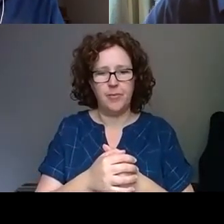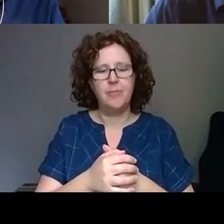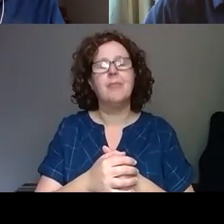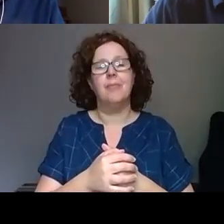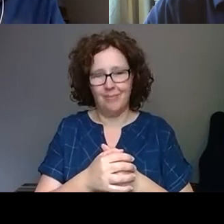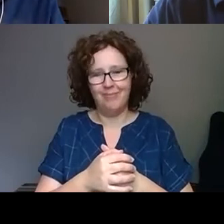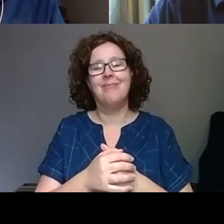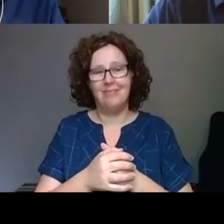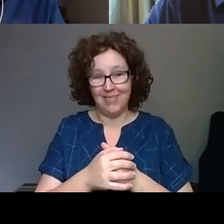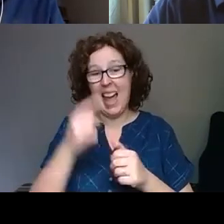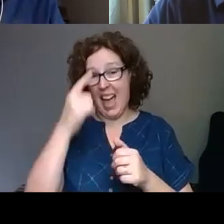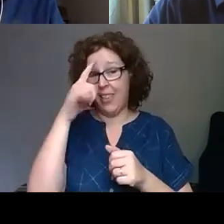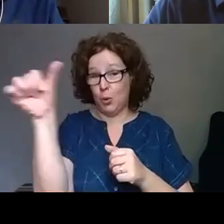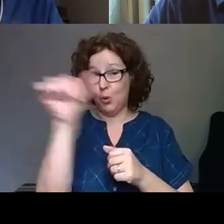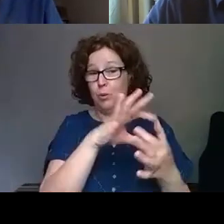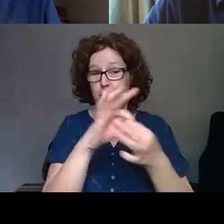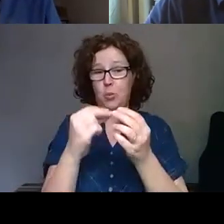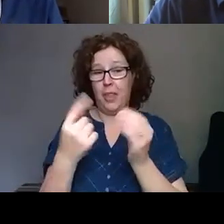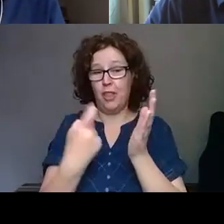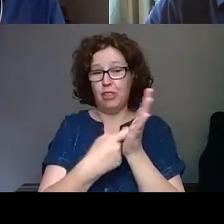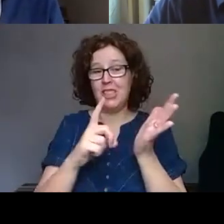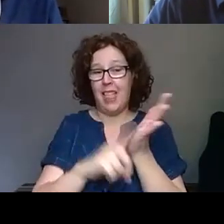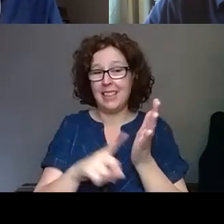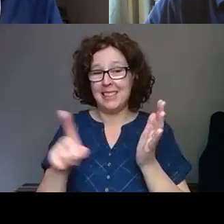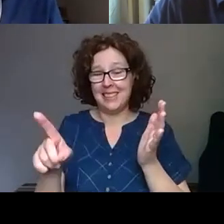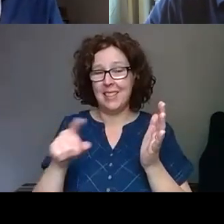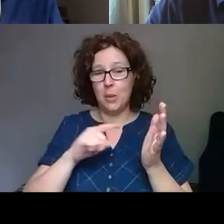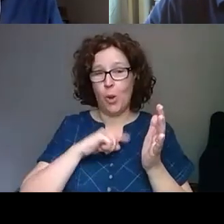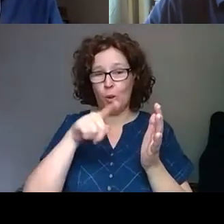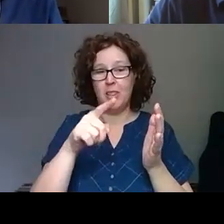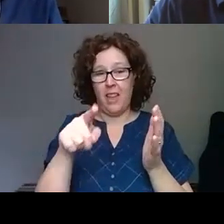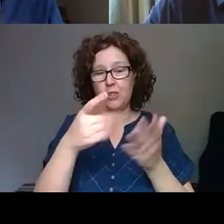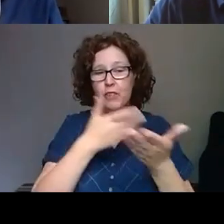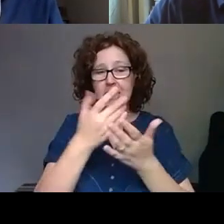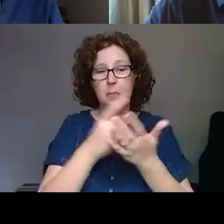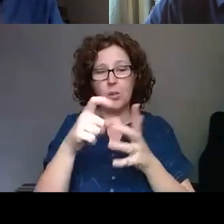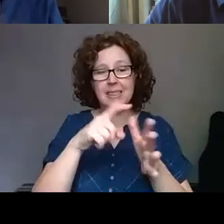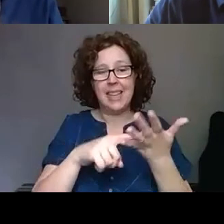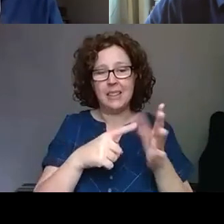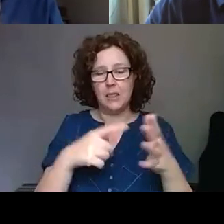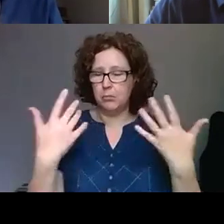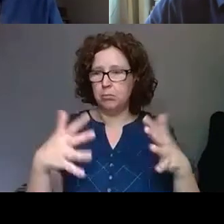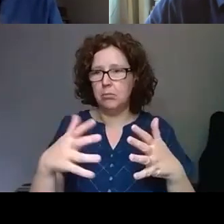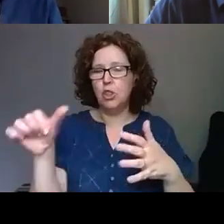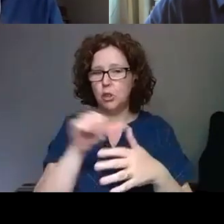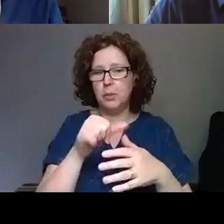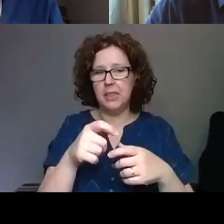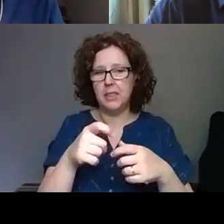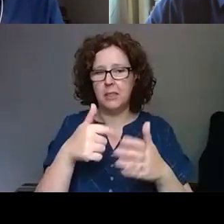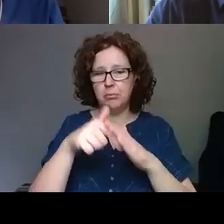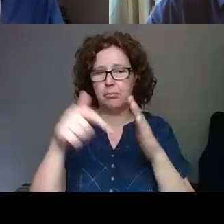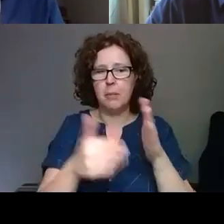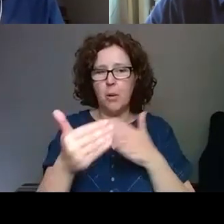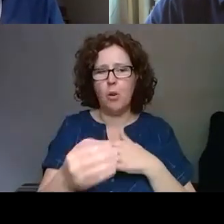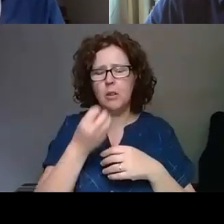you to get together, because I think that conversation about data needs to expand, you know, a fabulous piece written by Dr Lauren Vargas